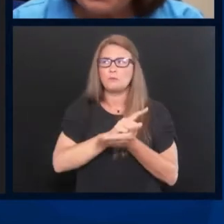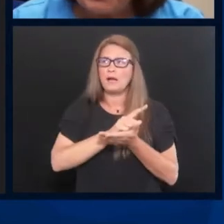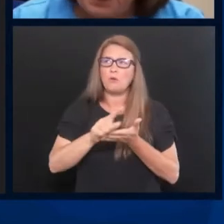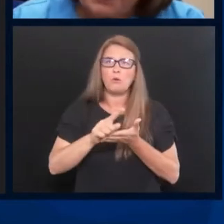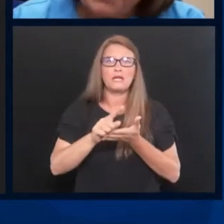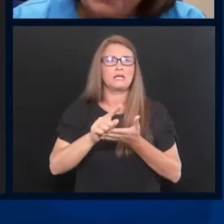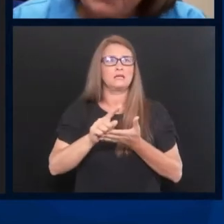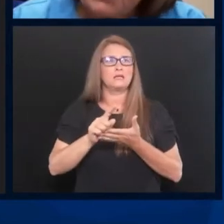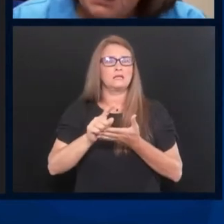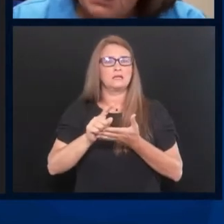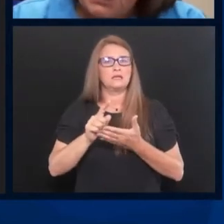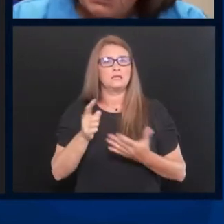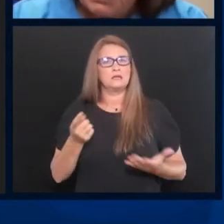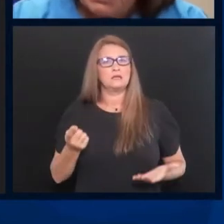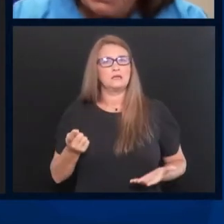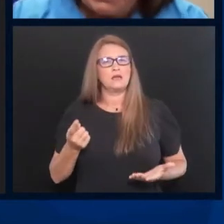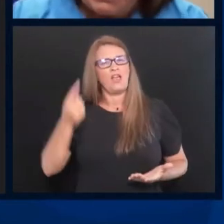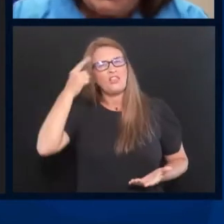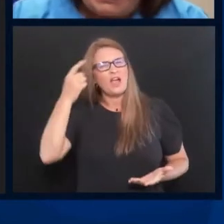thought he had a stomach bug.